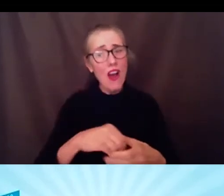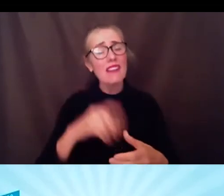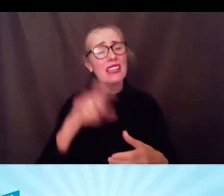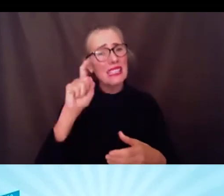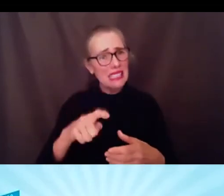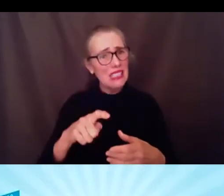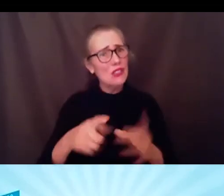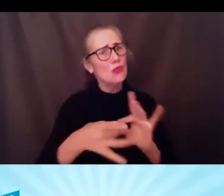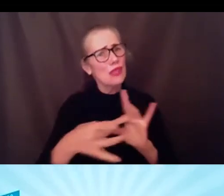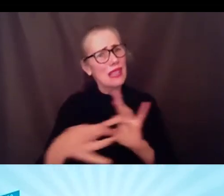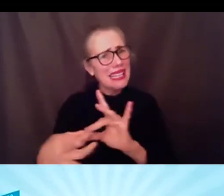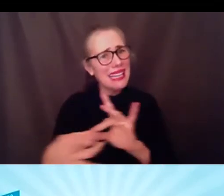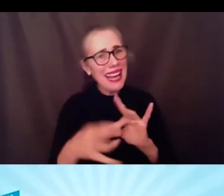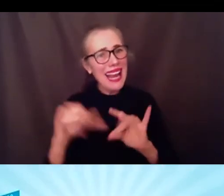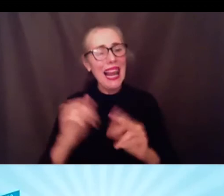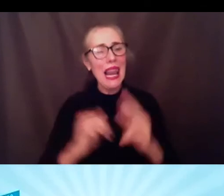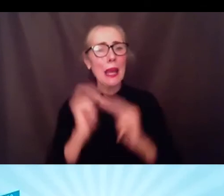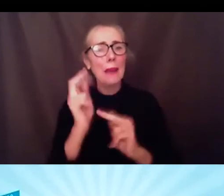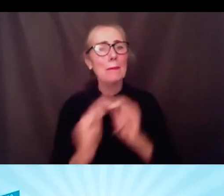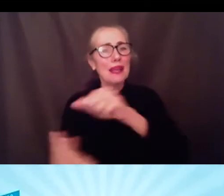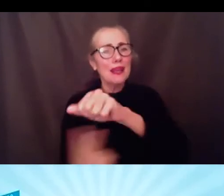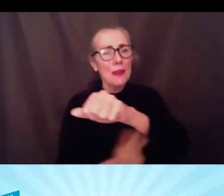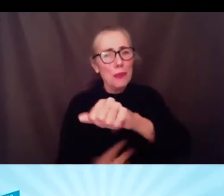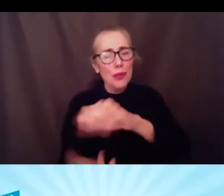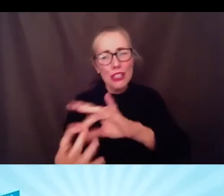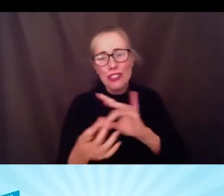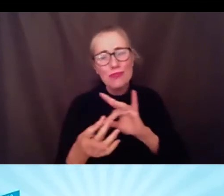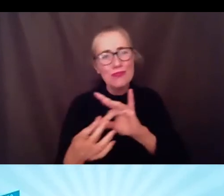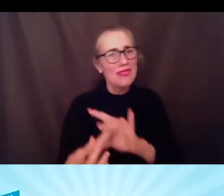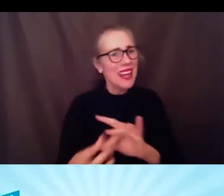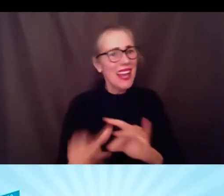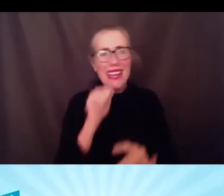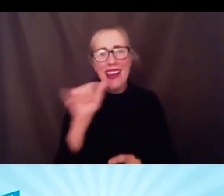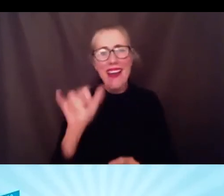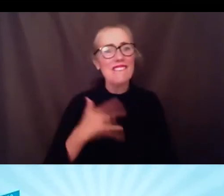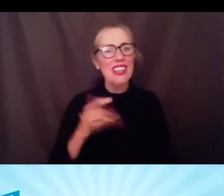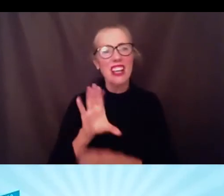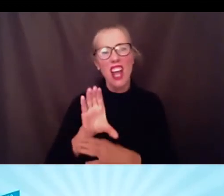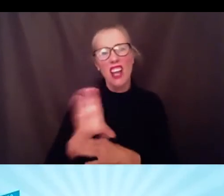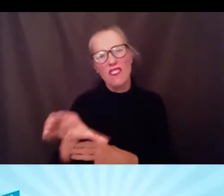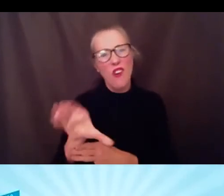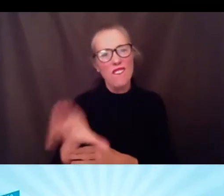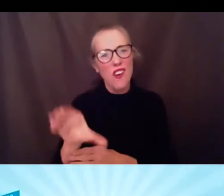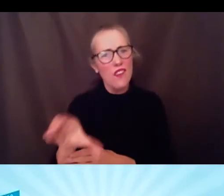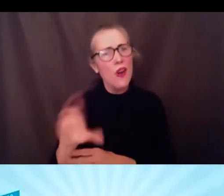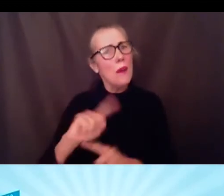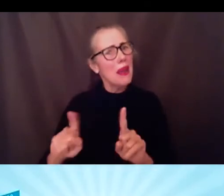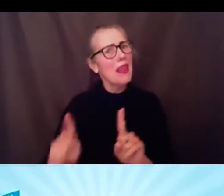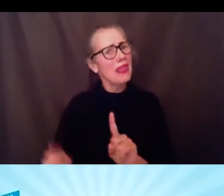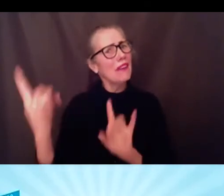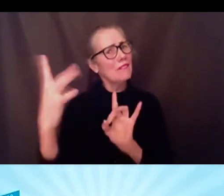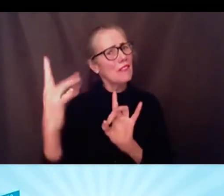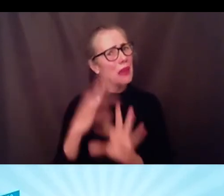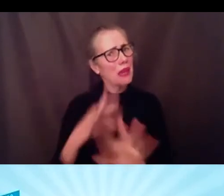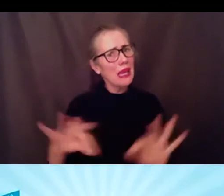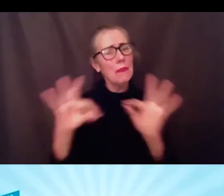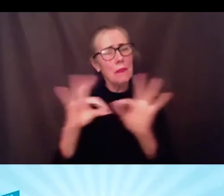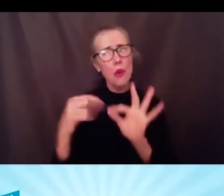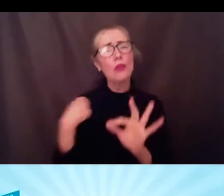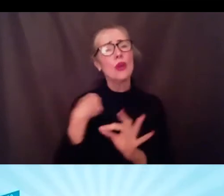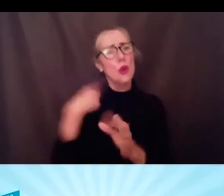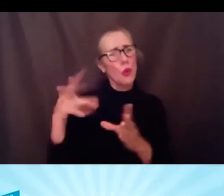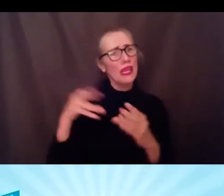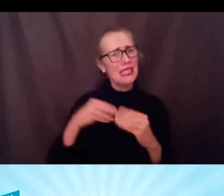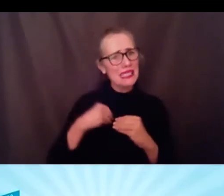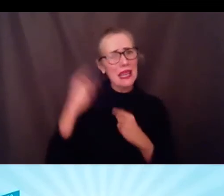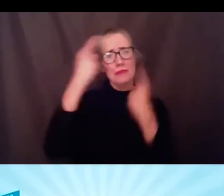the teachers the frontline workers that their input is taken into consideration and maybe we're already